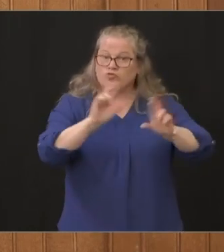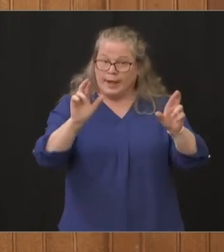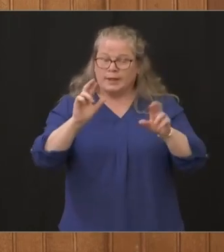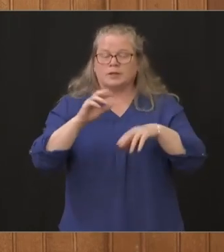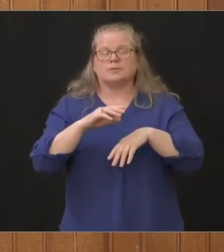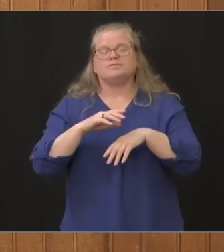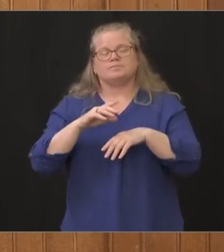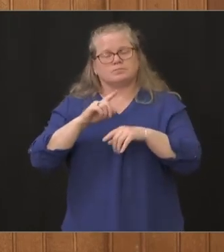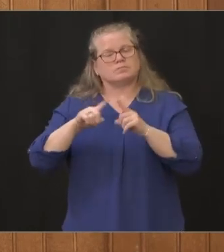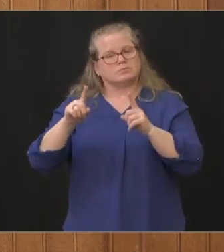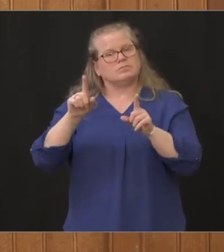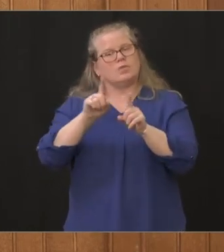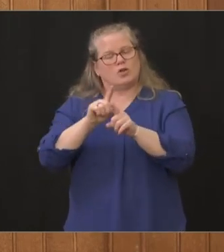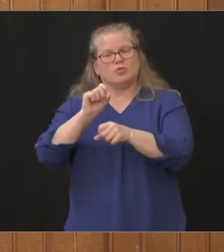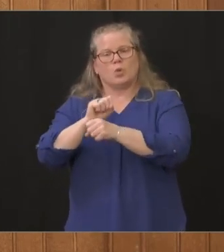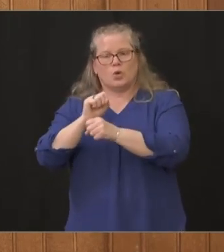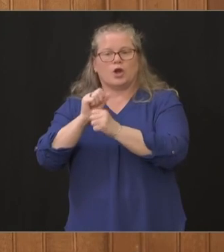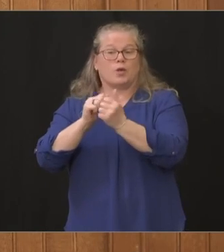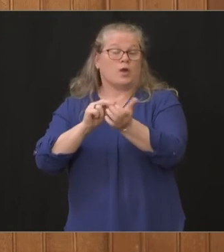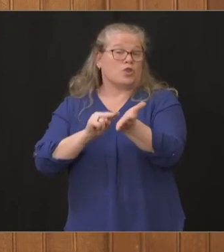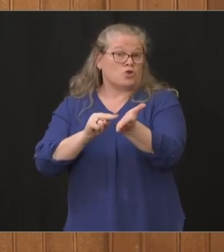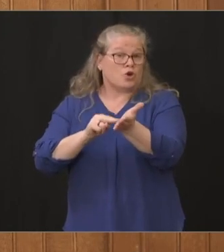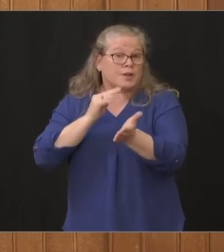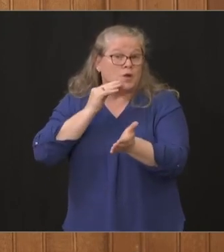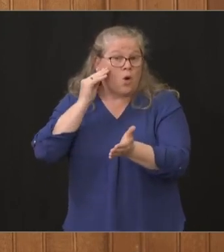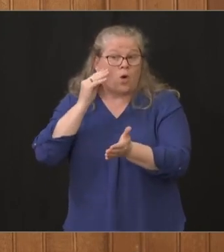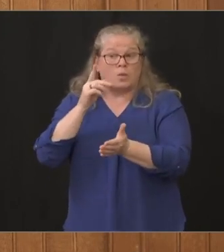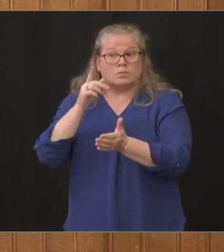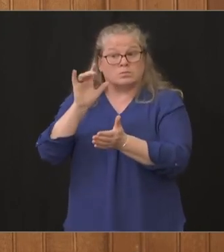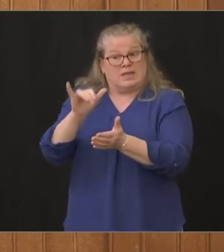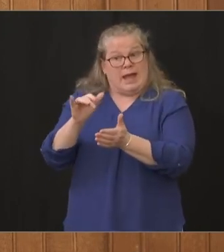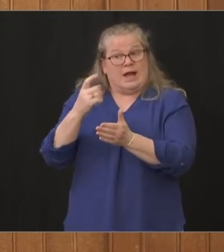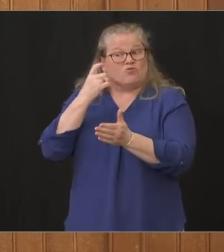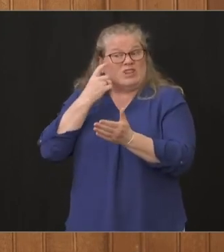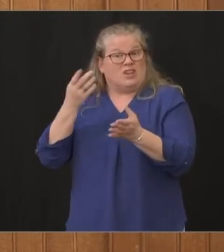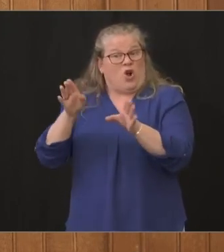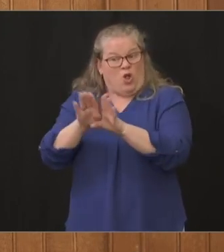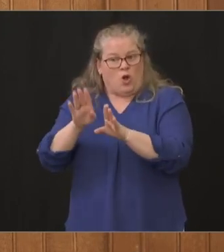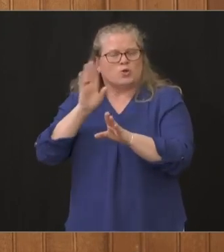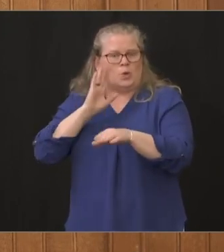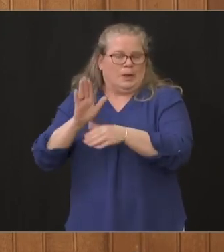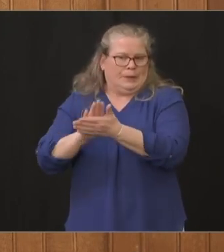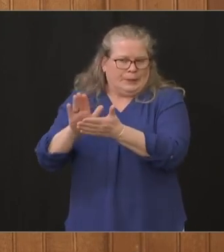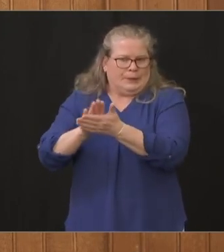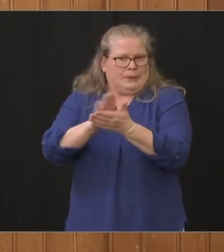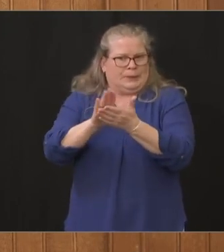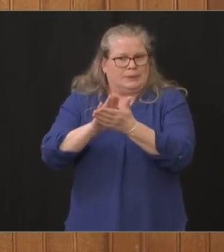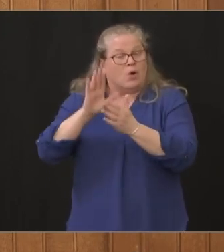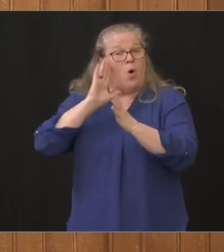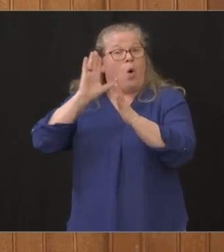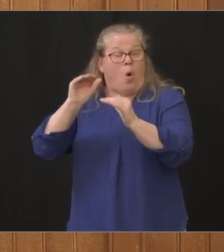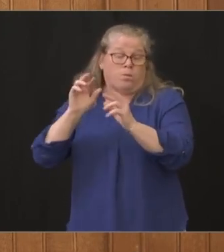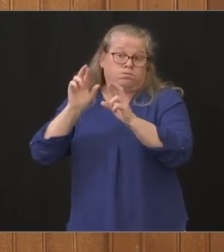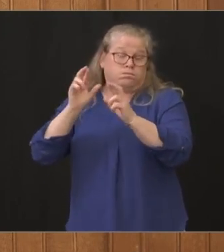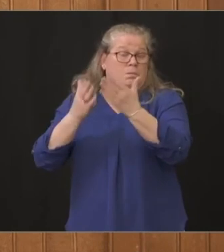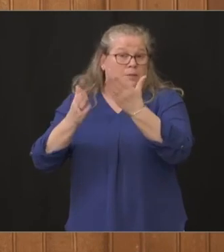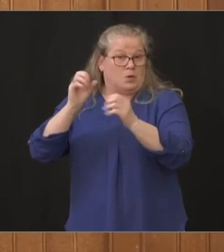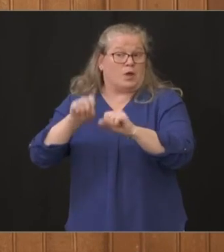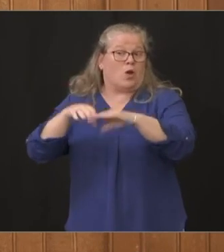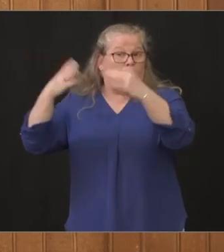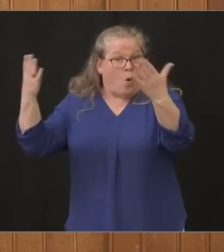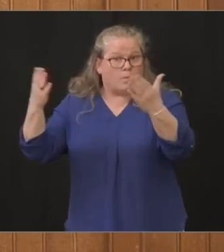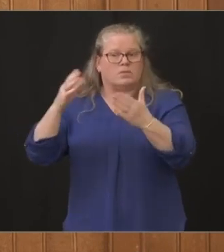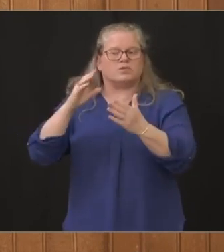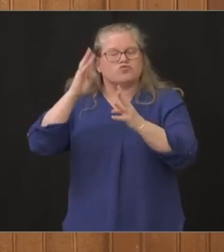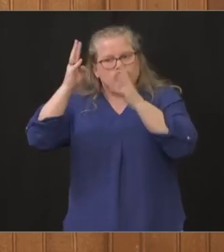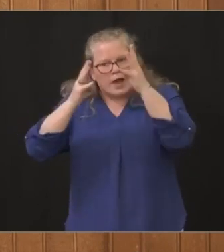as i think i mentioned previously at nursing homes that have recently been closed that we're going to reopen and other creative options we're going to discuss that more publicly